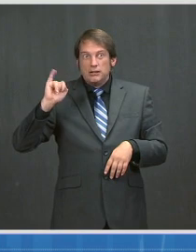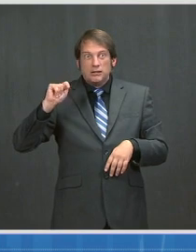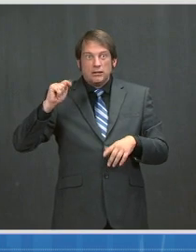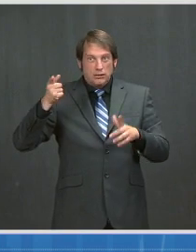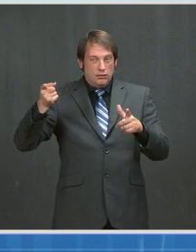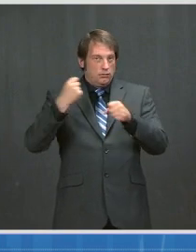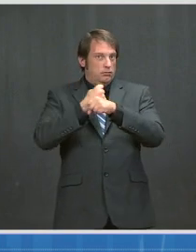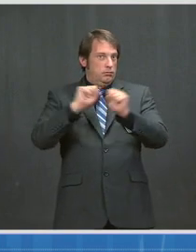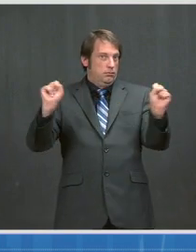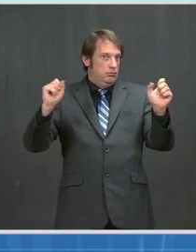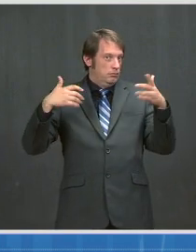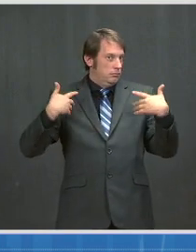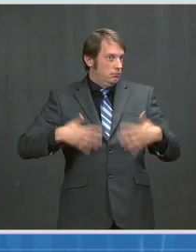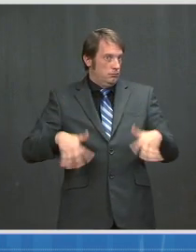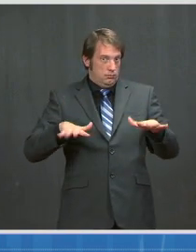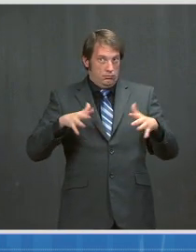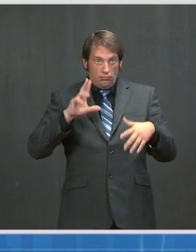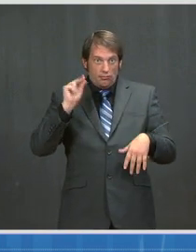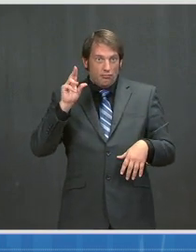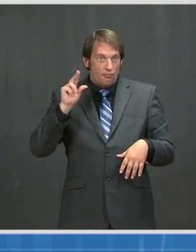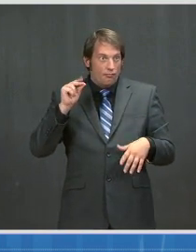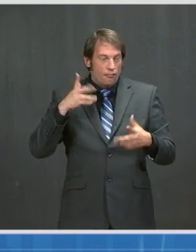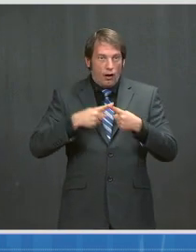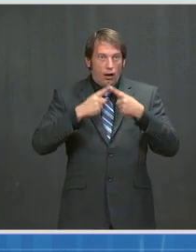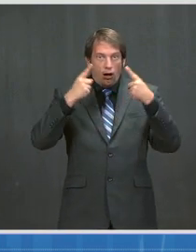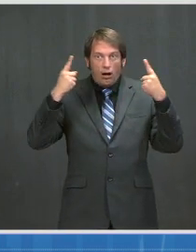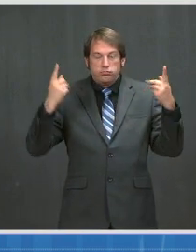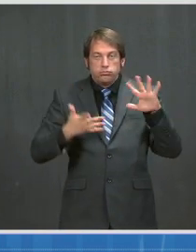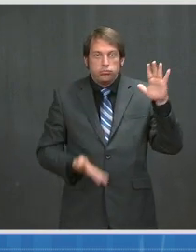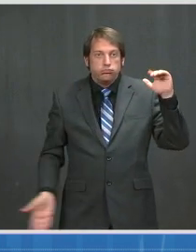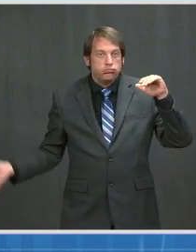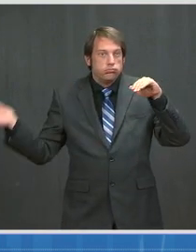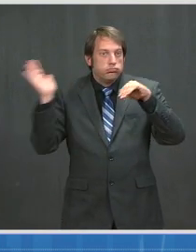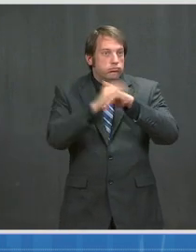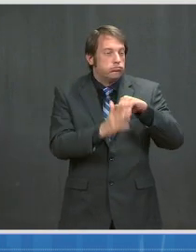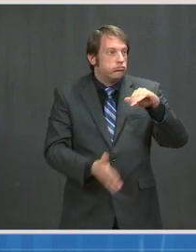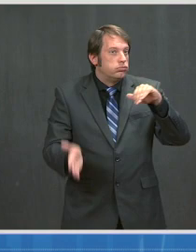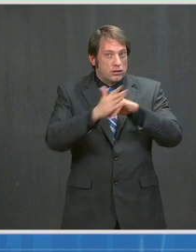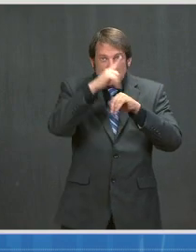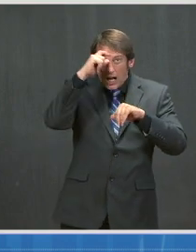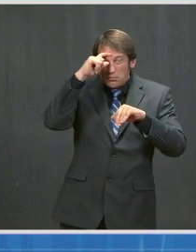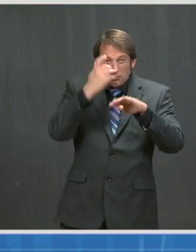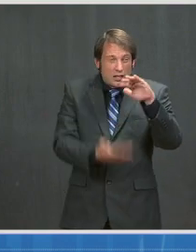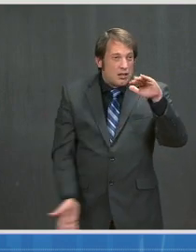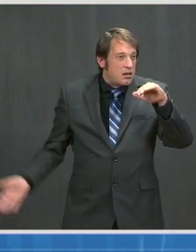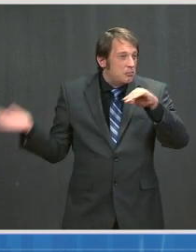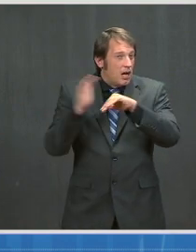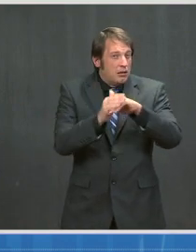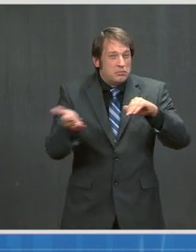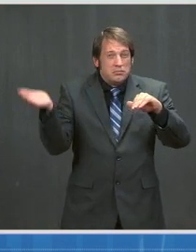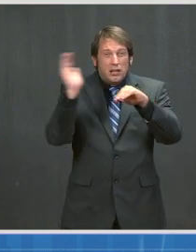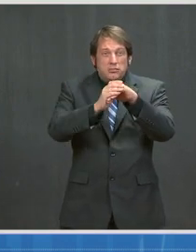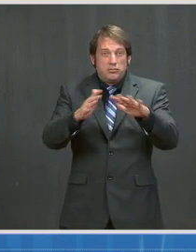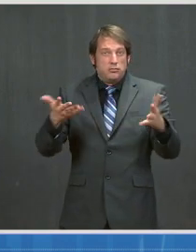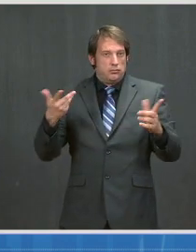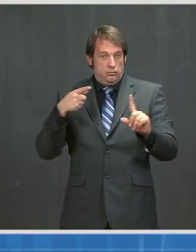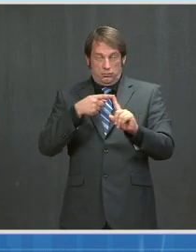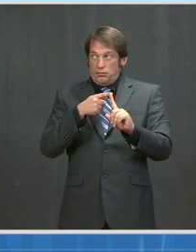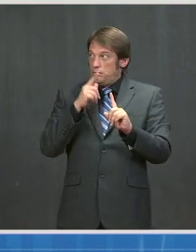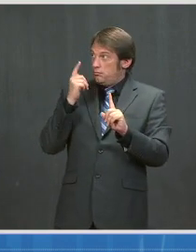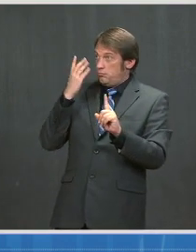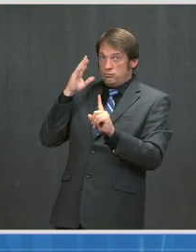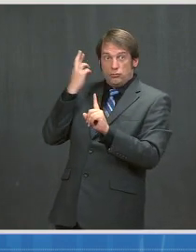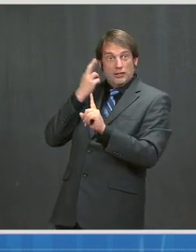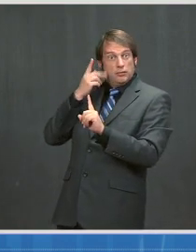We saw some substantial surges in the summer. I don't think we should even think about relying on the weather to bail us out of